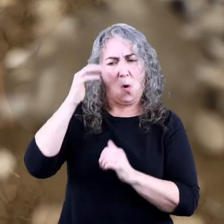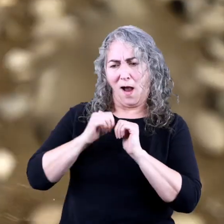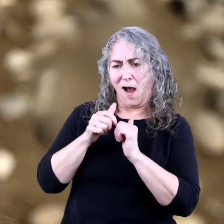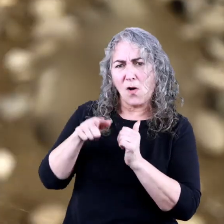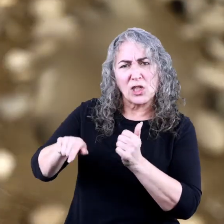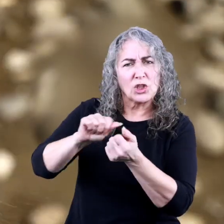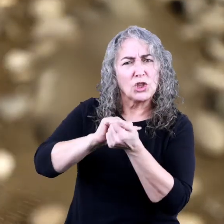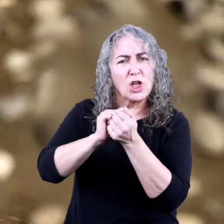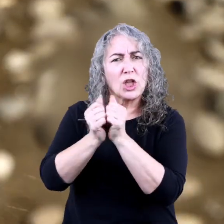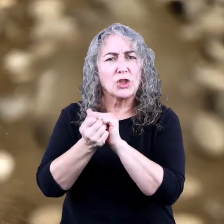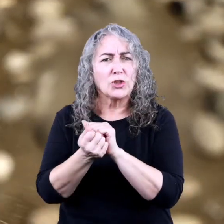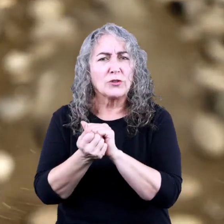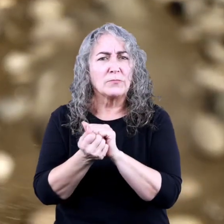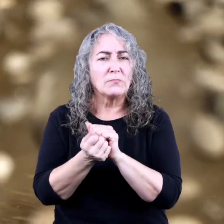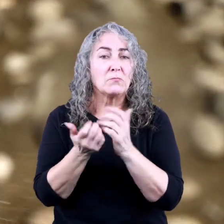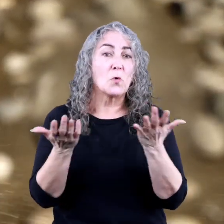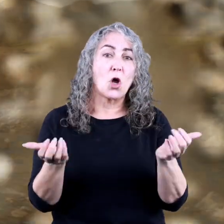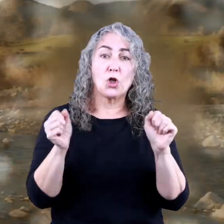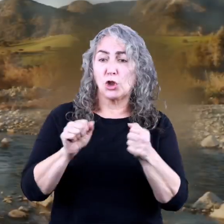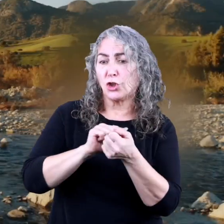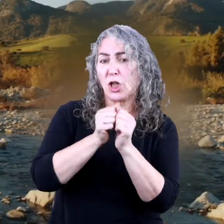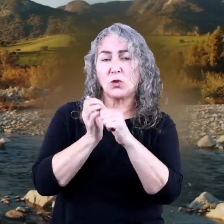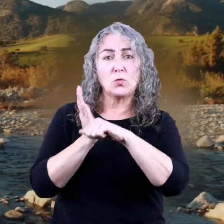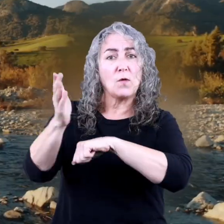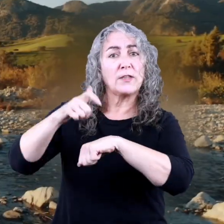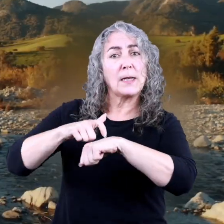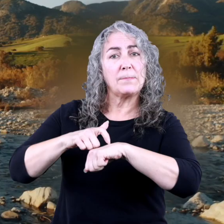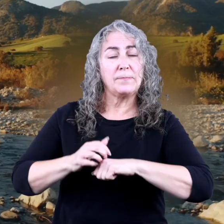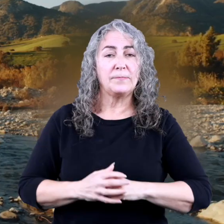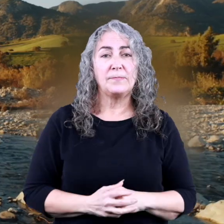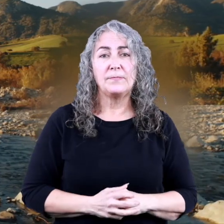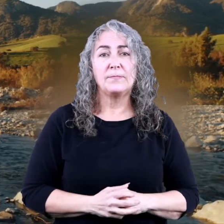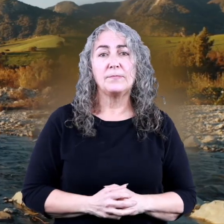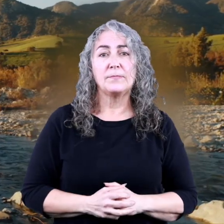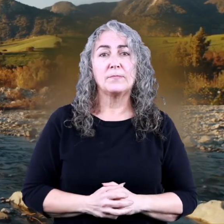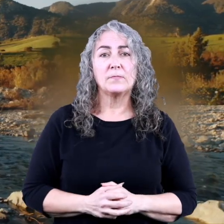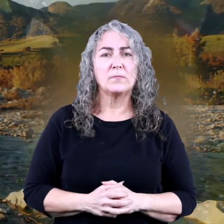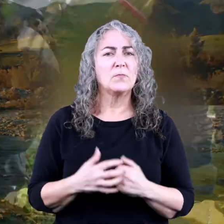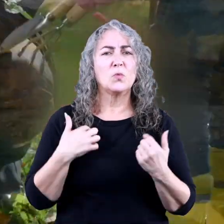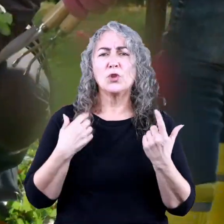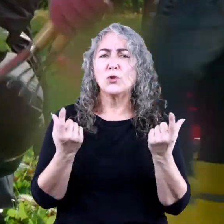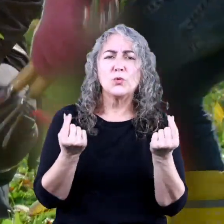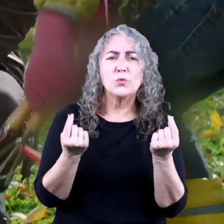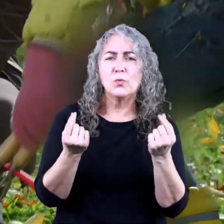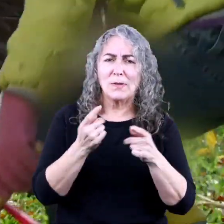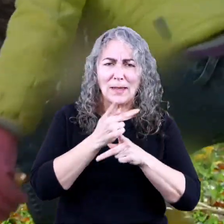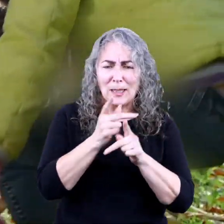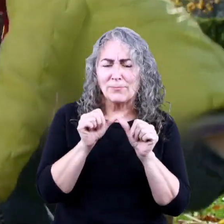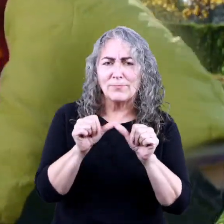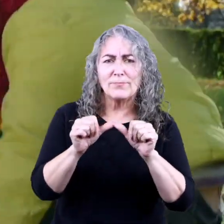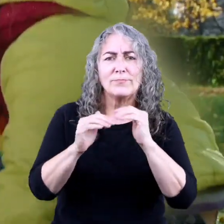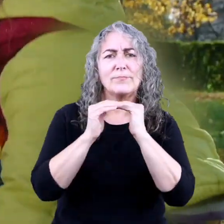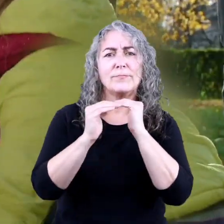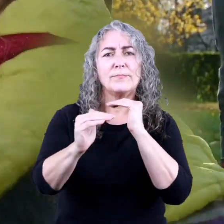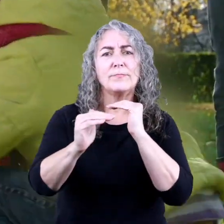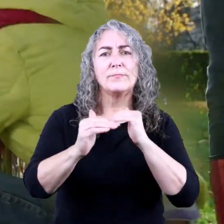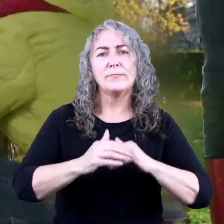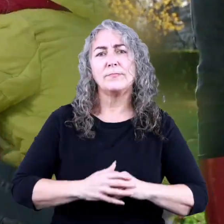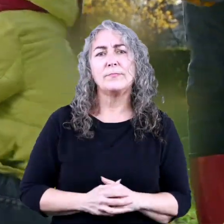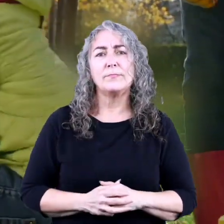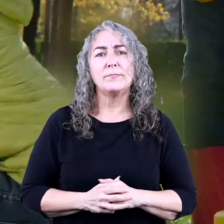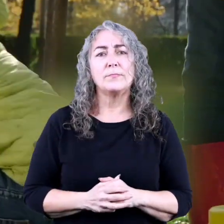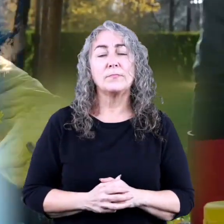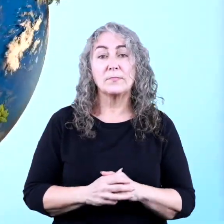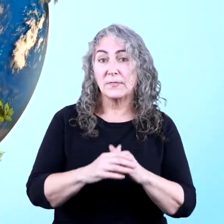so that we know how it has changed, or could change over time, and what we can do to help keep it sustainable.